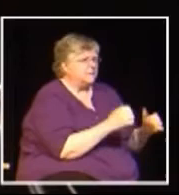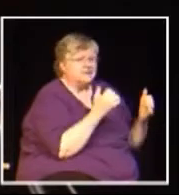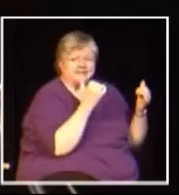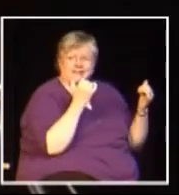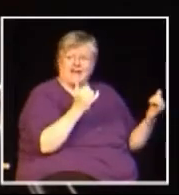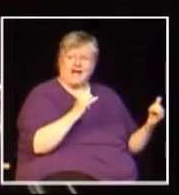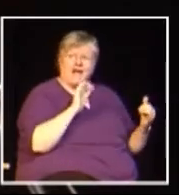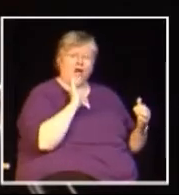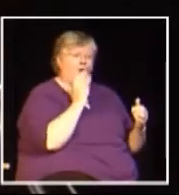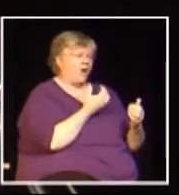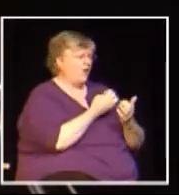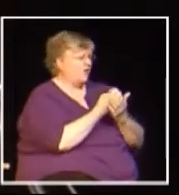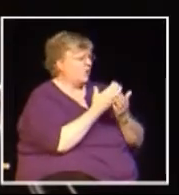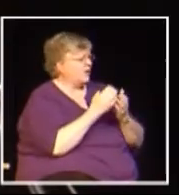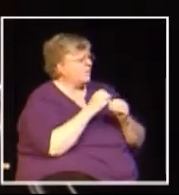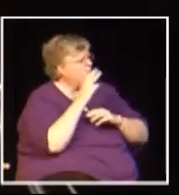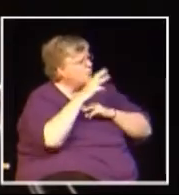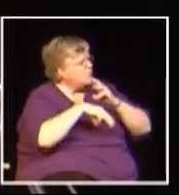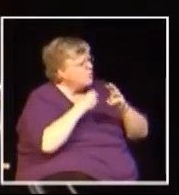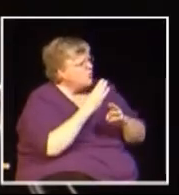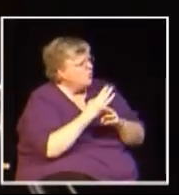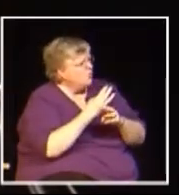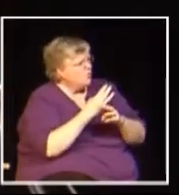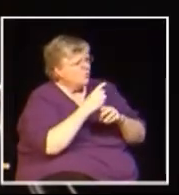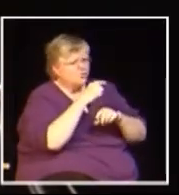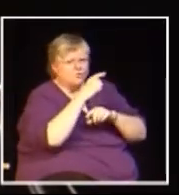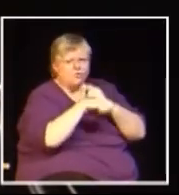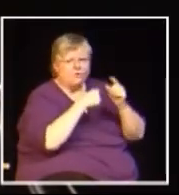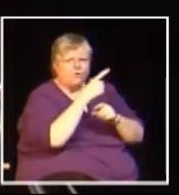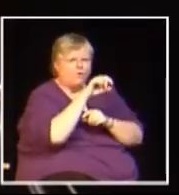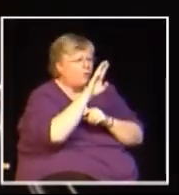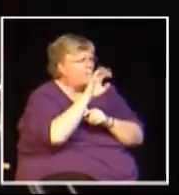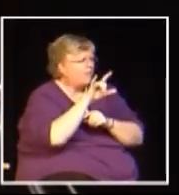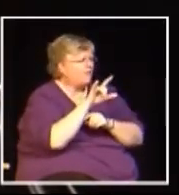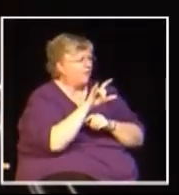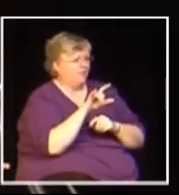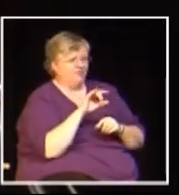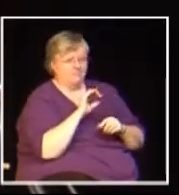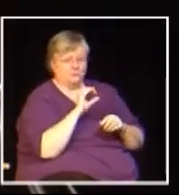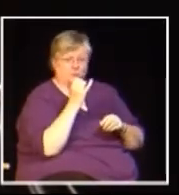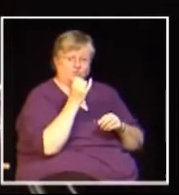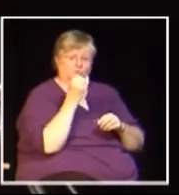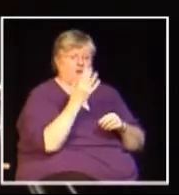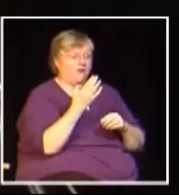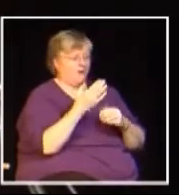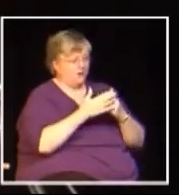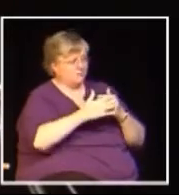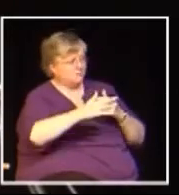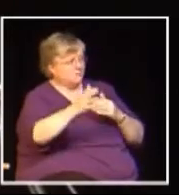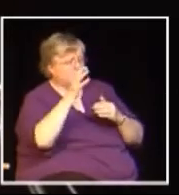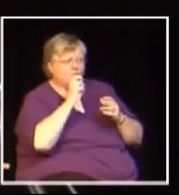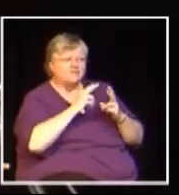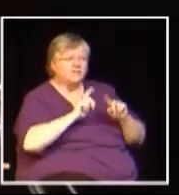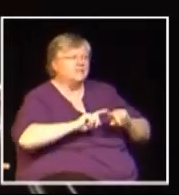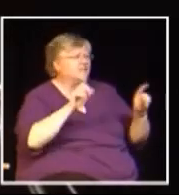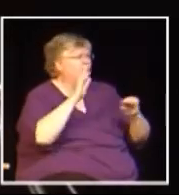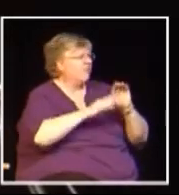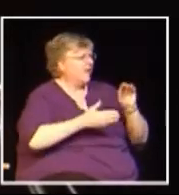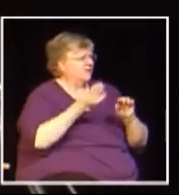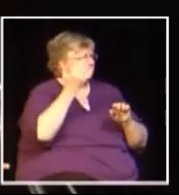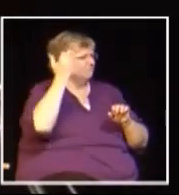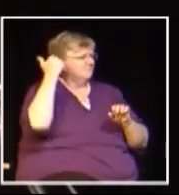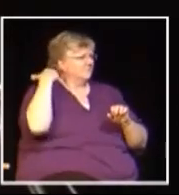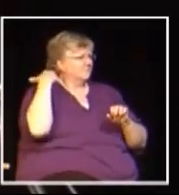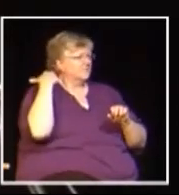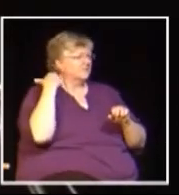global economy now. Most of the jobs that we're going to have 10 years from now are going to be quite different than a lot of the jobs that have